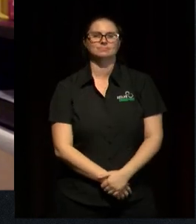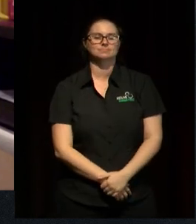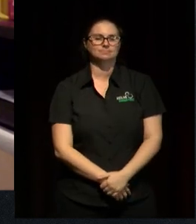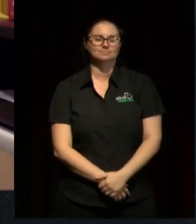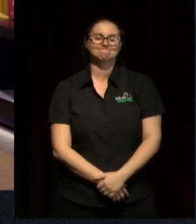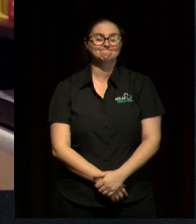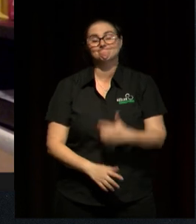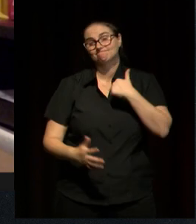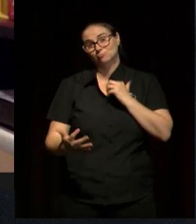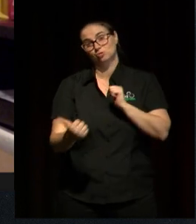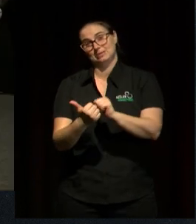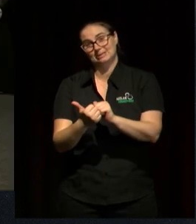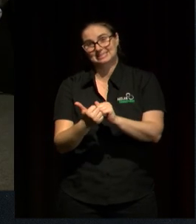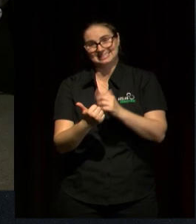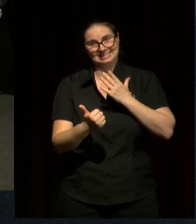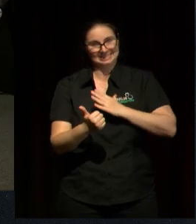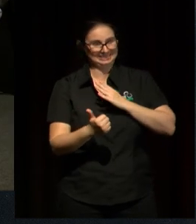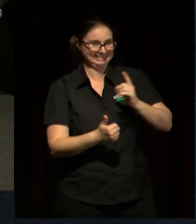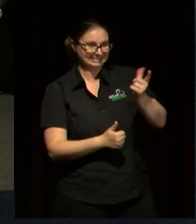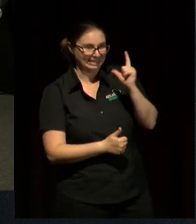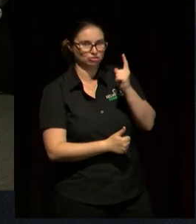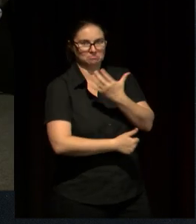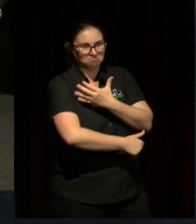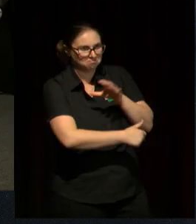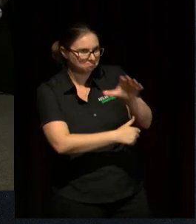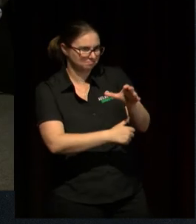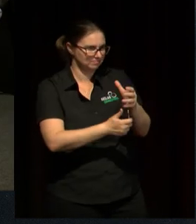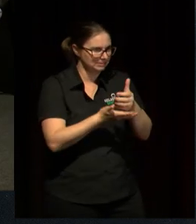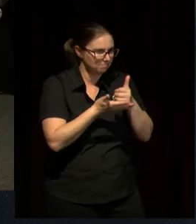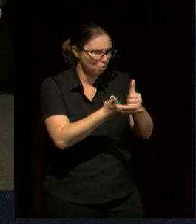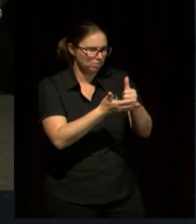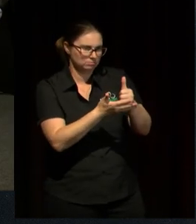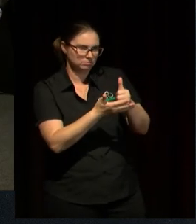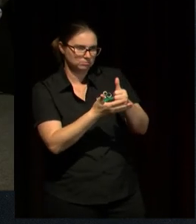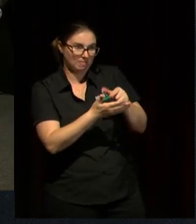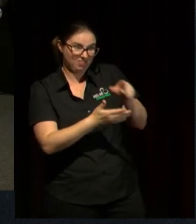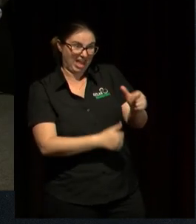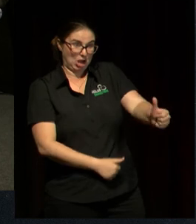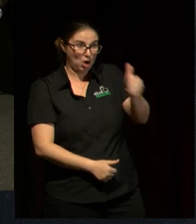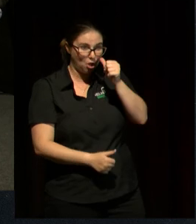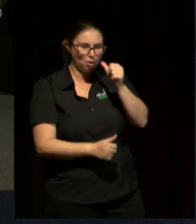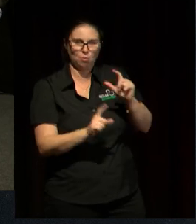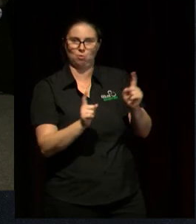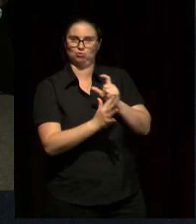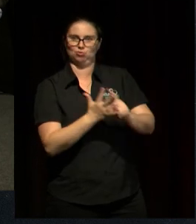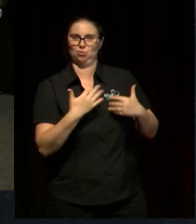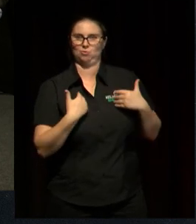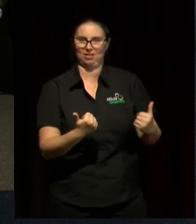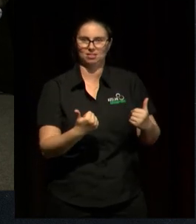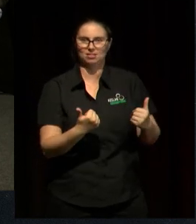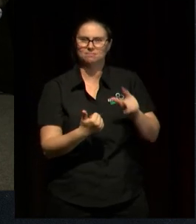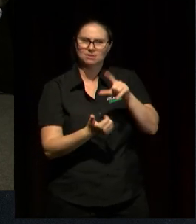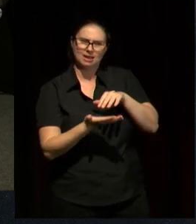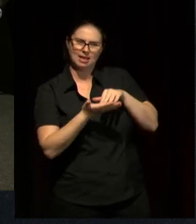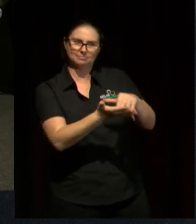equip teachers and empower them to do what they know how to do well. But also to help them to